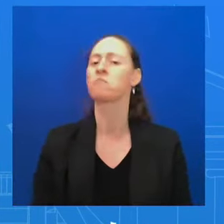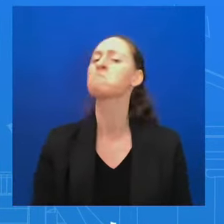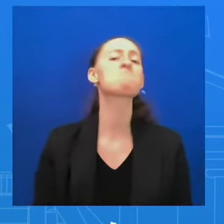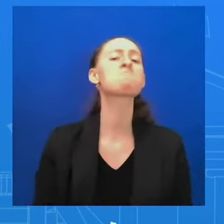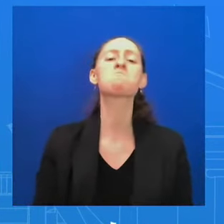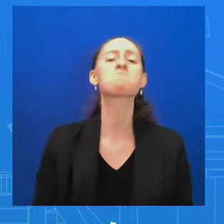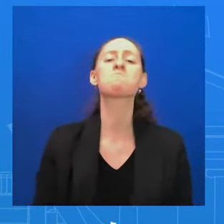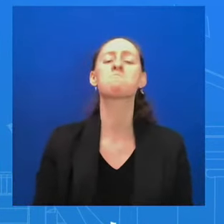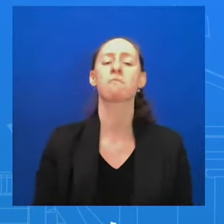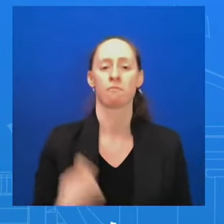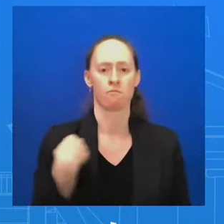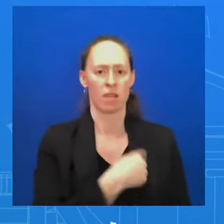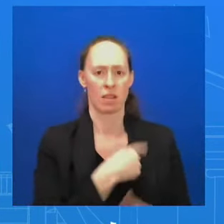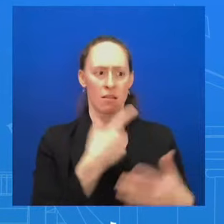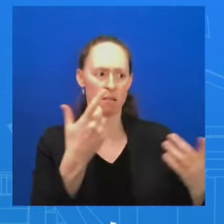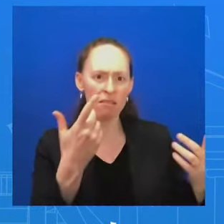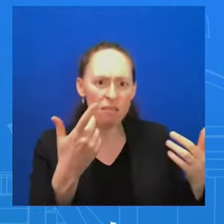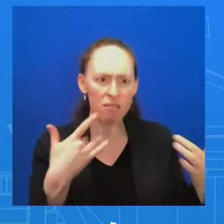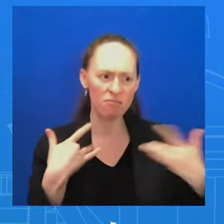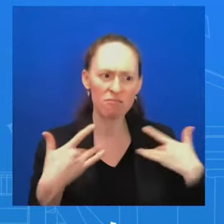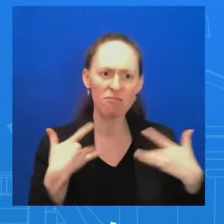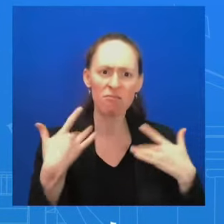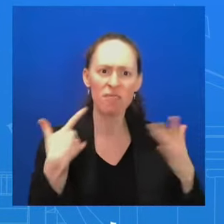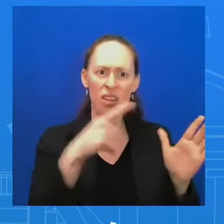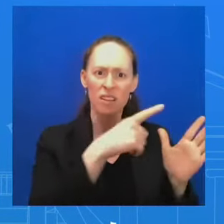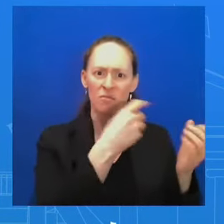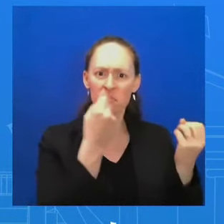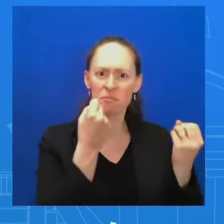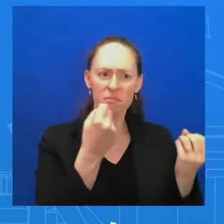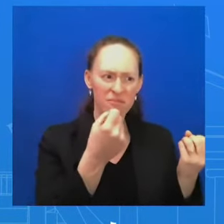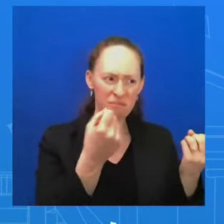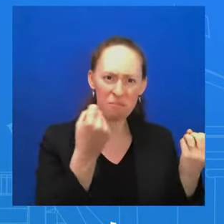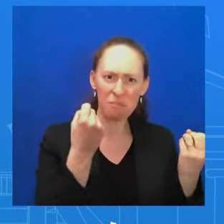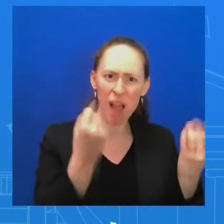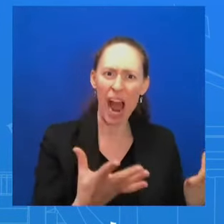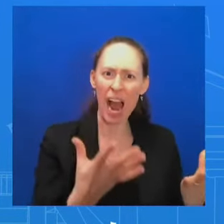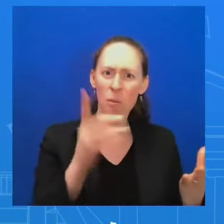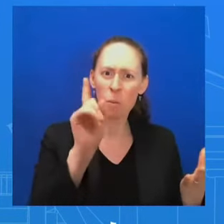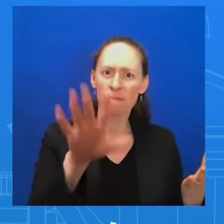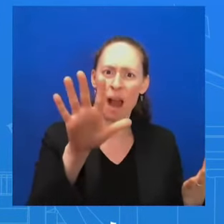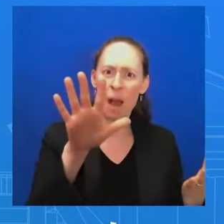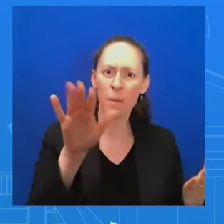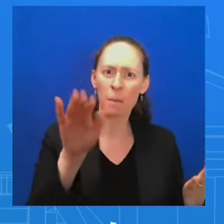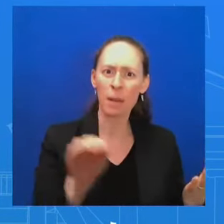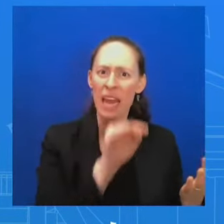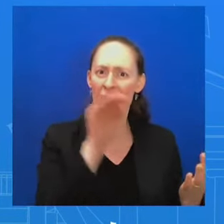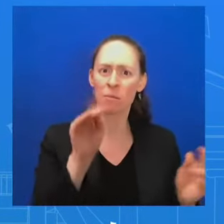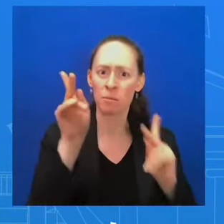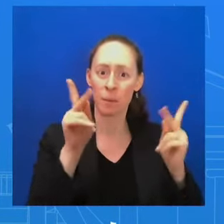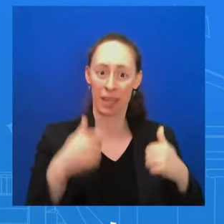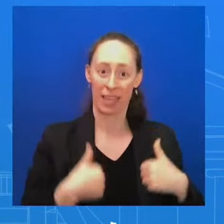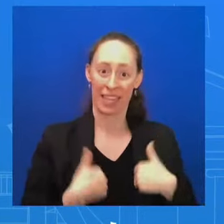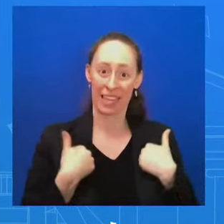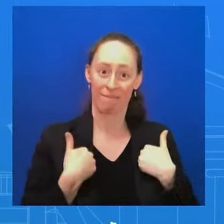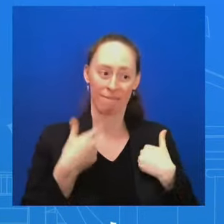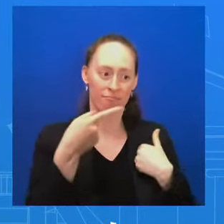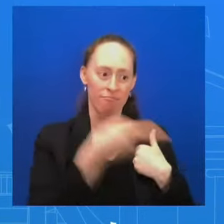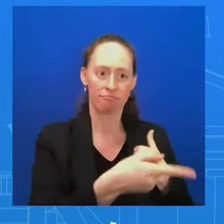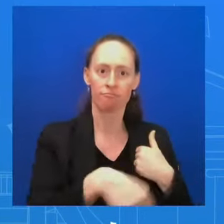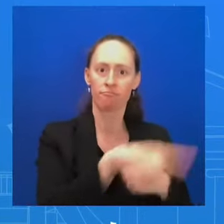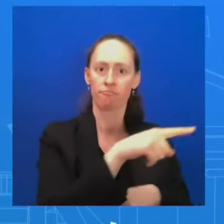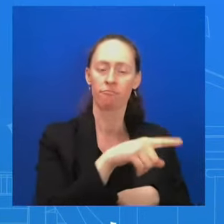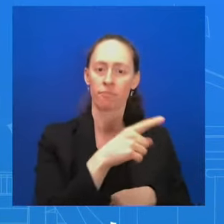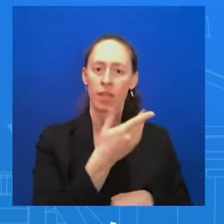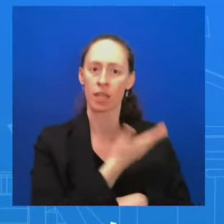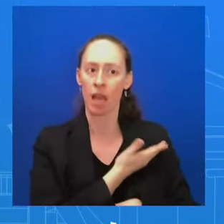destruction it could render to the 1.5 million Gazans that are seeking refuge there. So, again, today's call was really focused on humanitarian